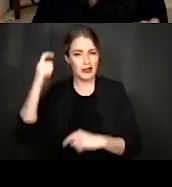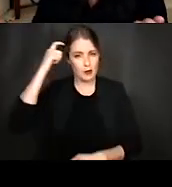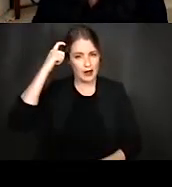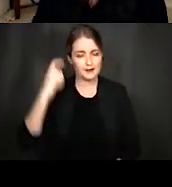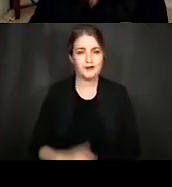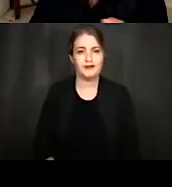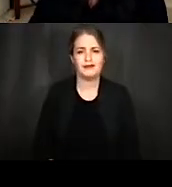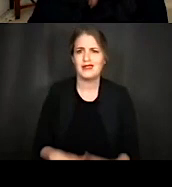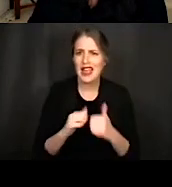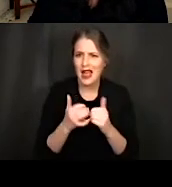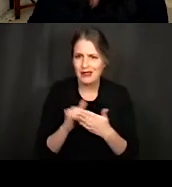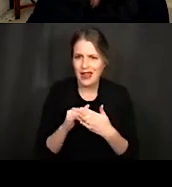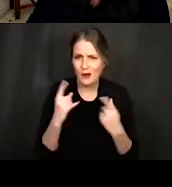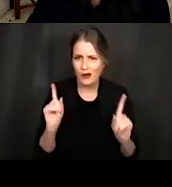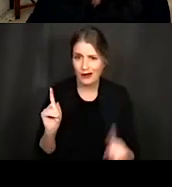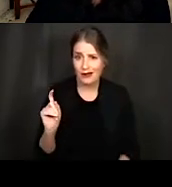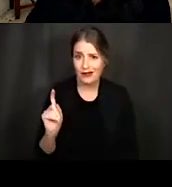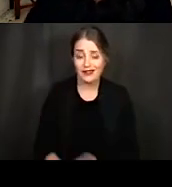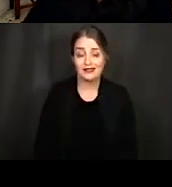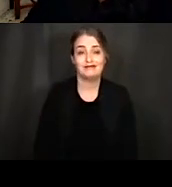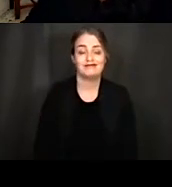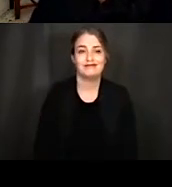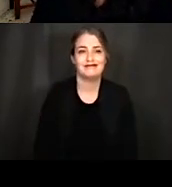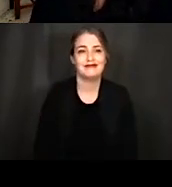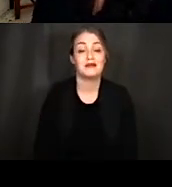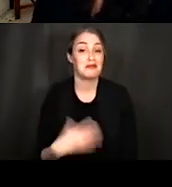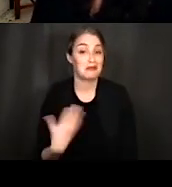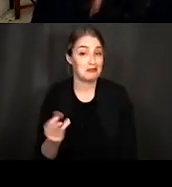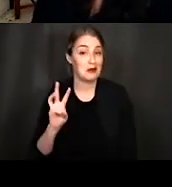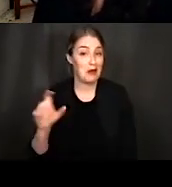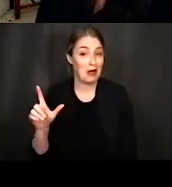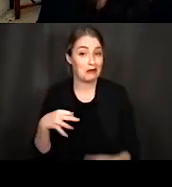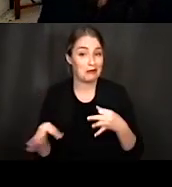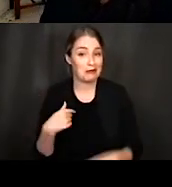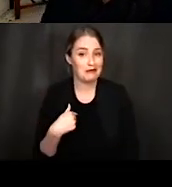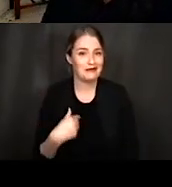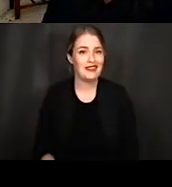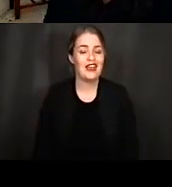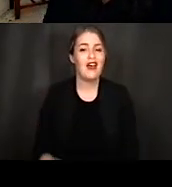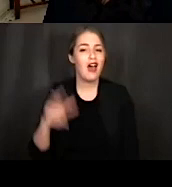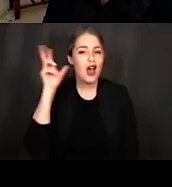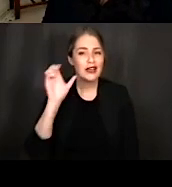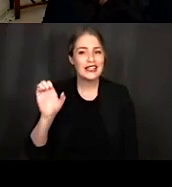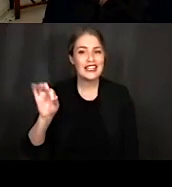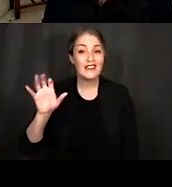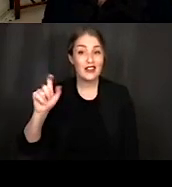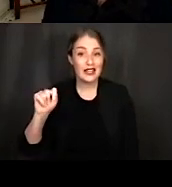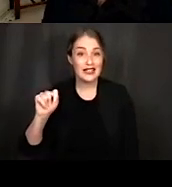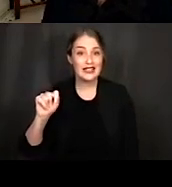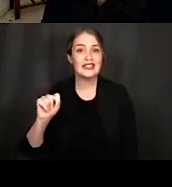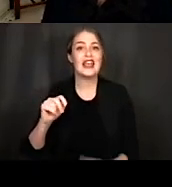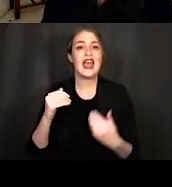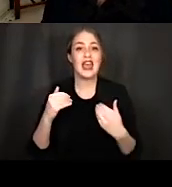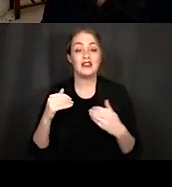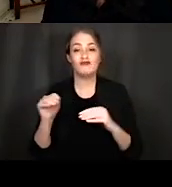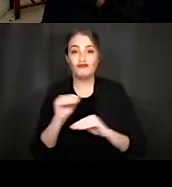How does that work? Well, auditory efferents modulate efferent activity